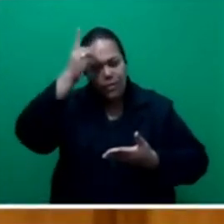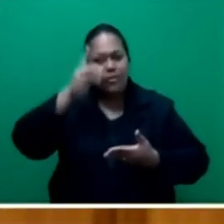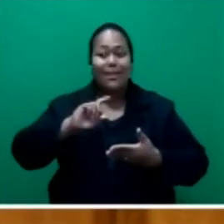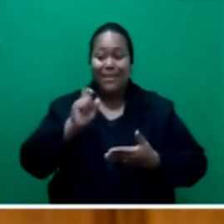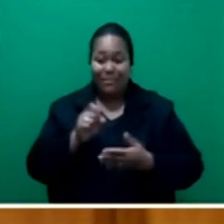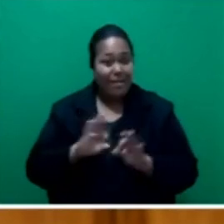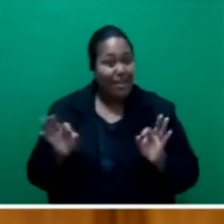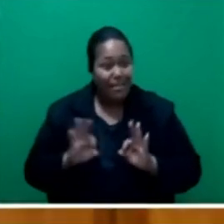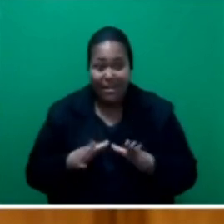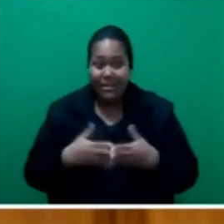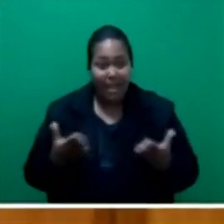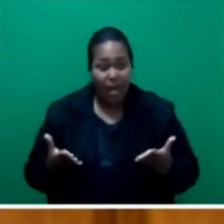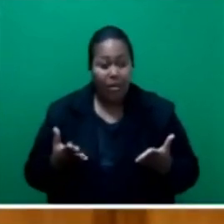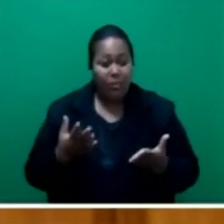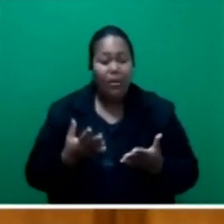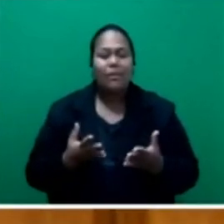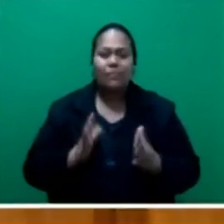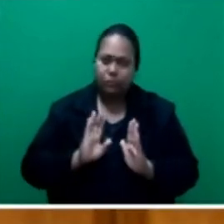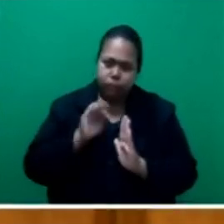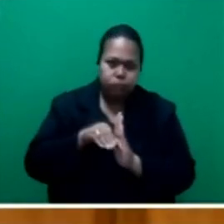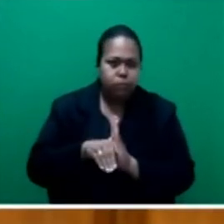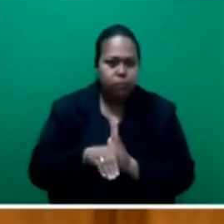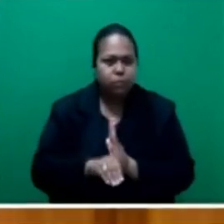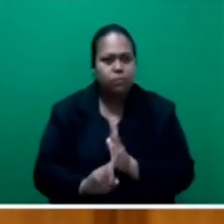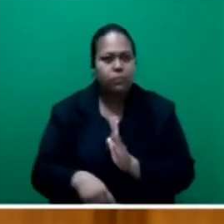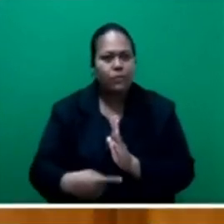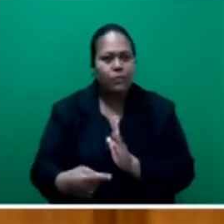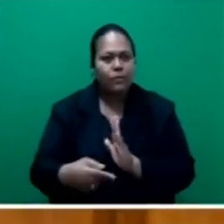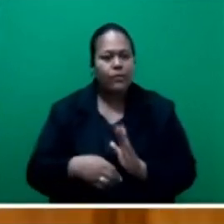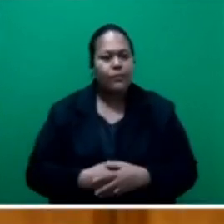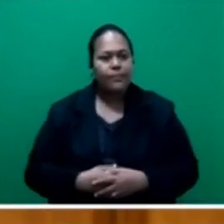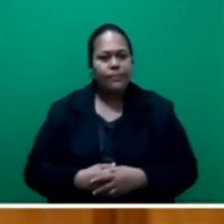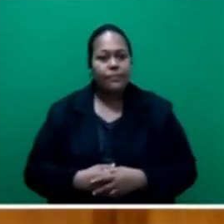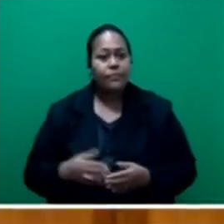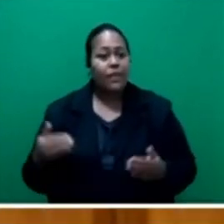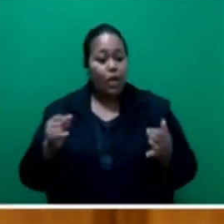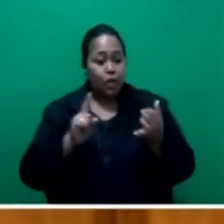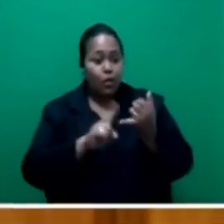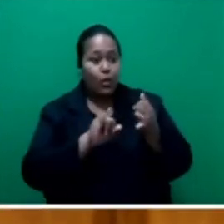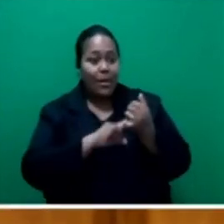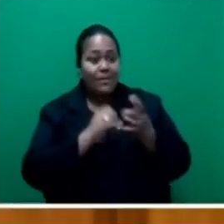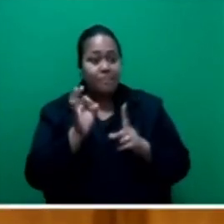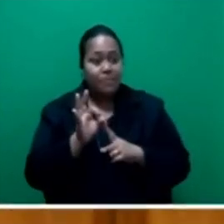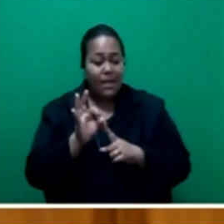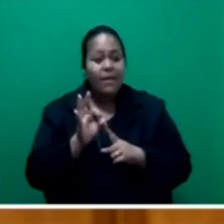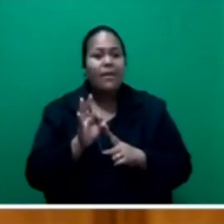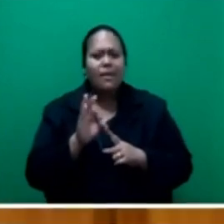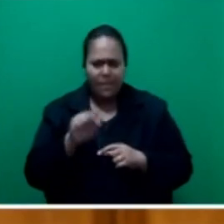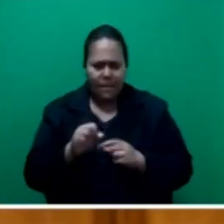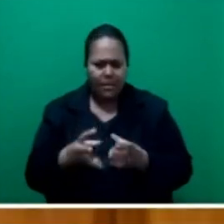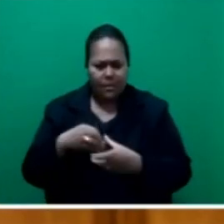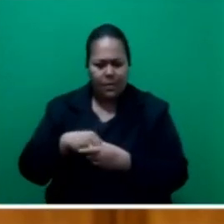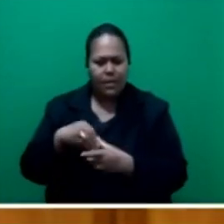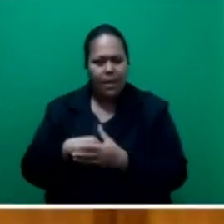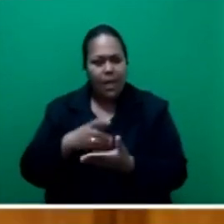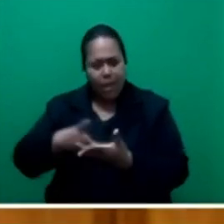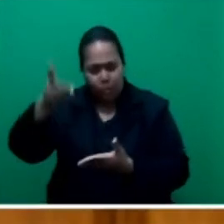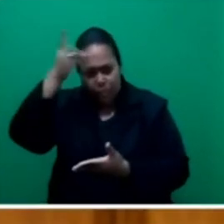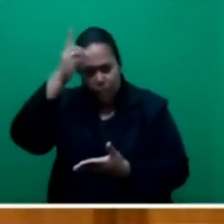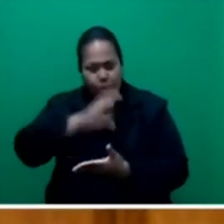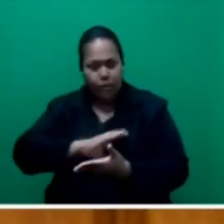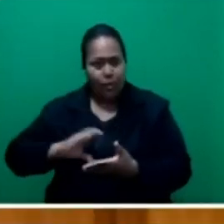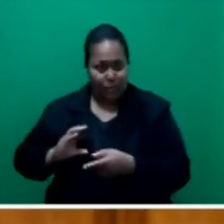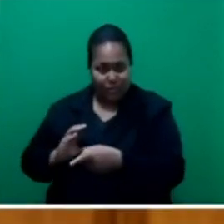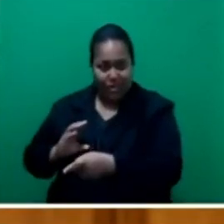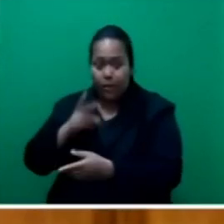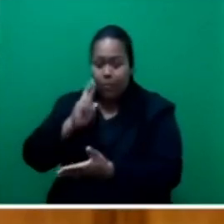downhill on a slippery slope. Although the University of the South Pacific is mentioned in the Education Commission report, it